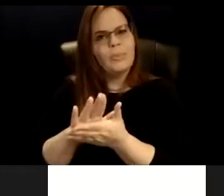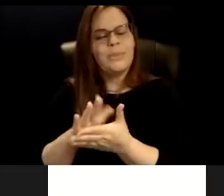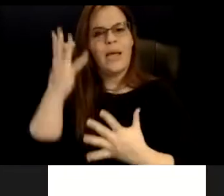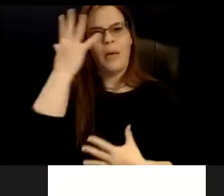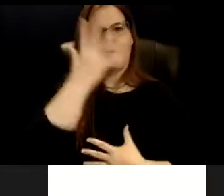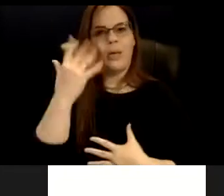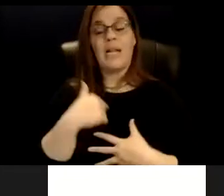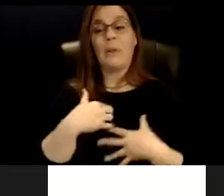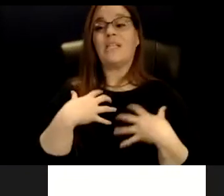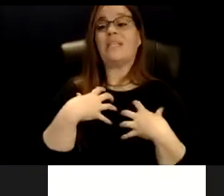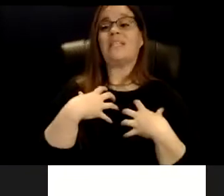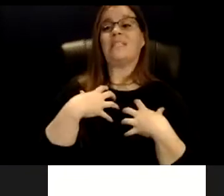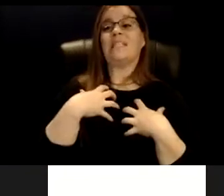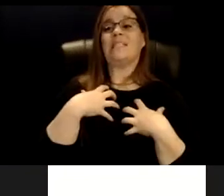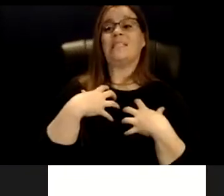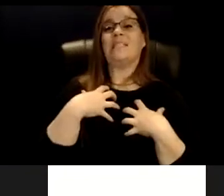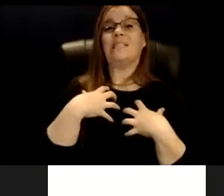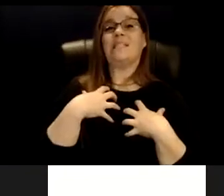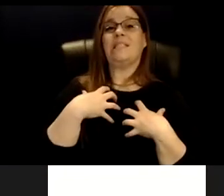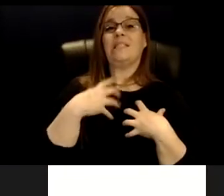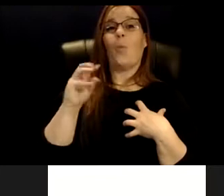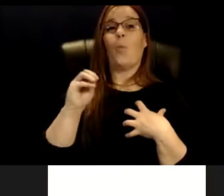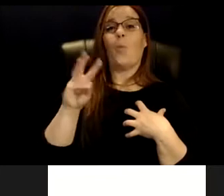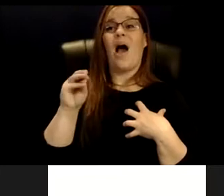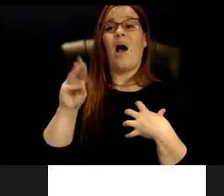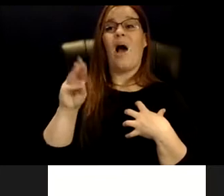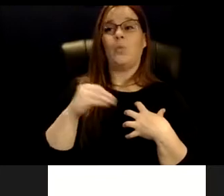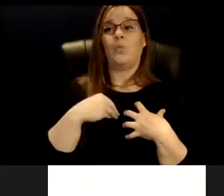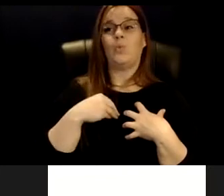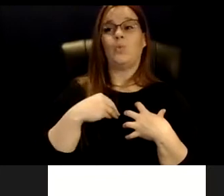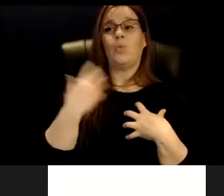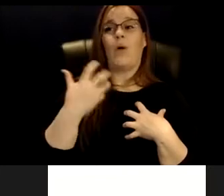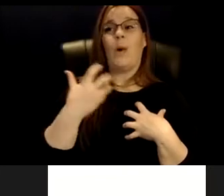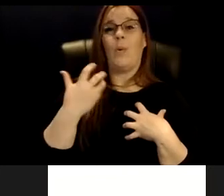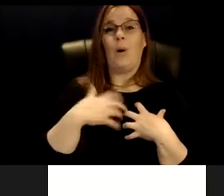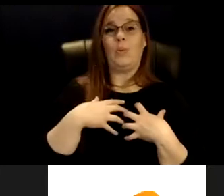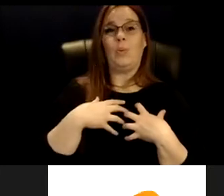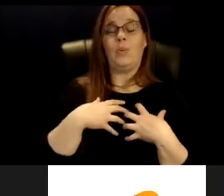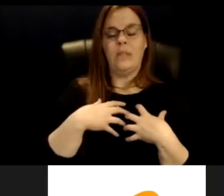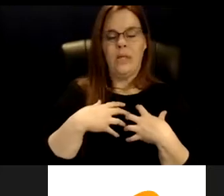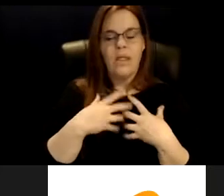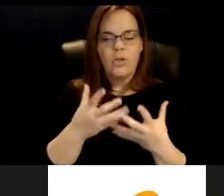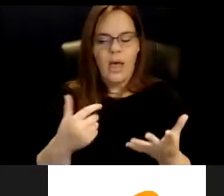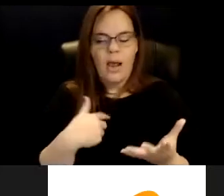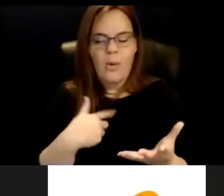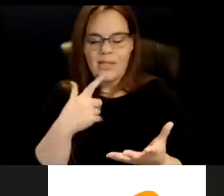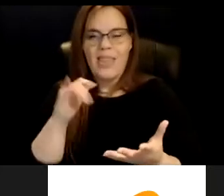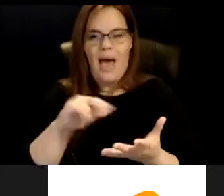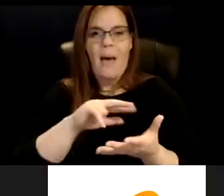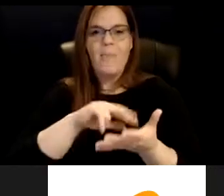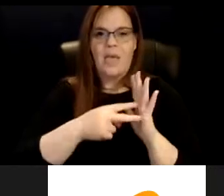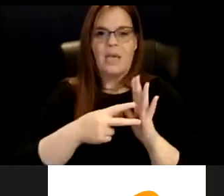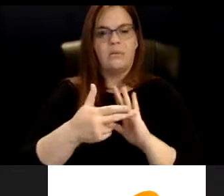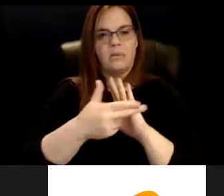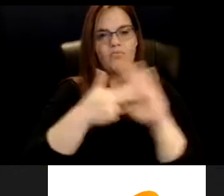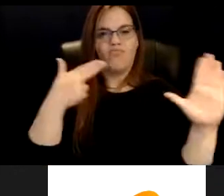oh, wow, wow, wow, wow. So there's a long one to say, like, that's what coding is. And